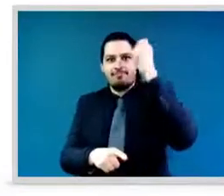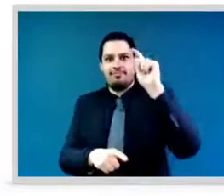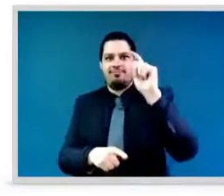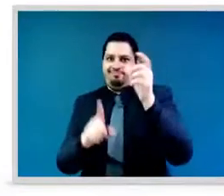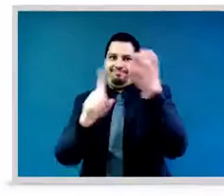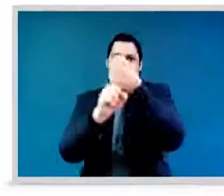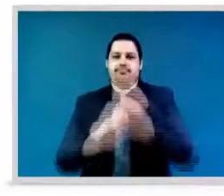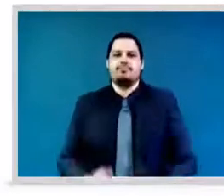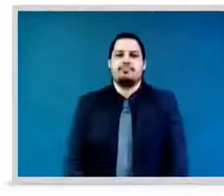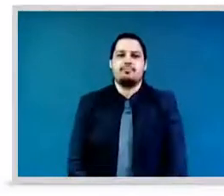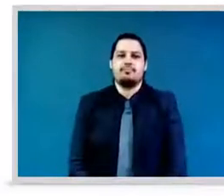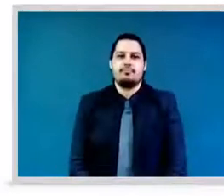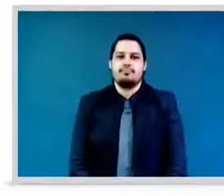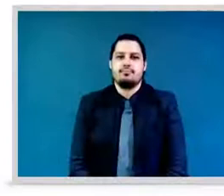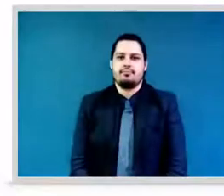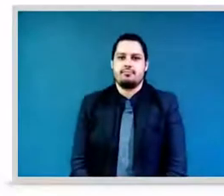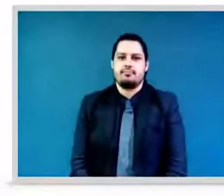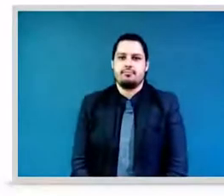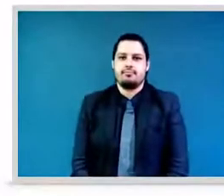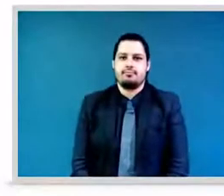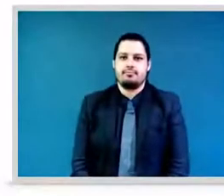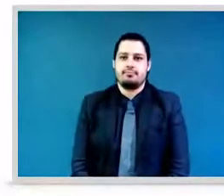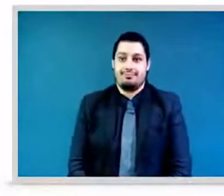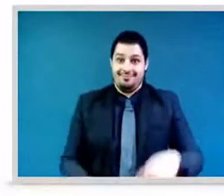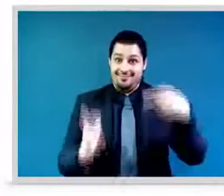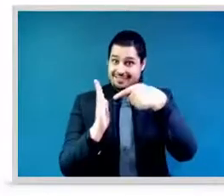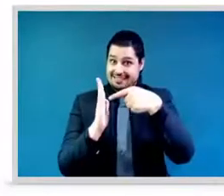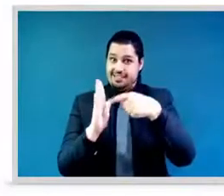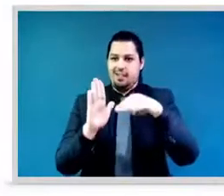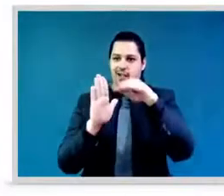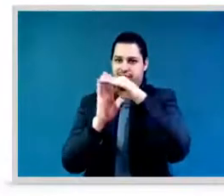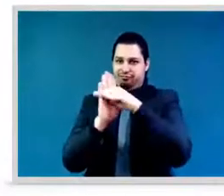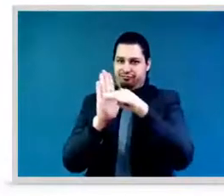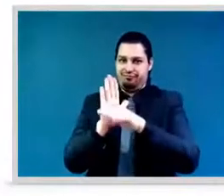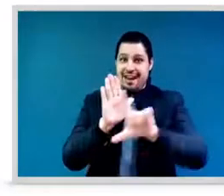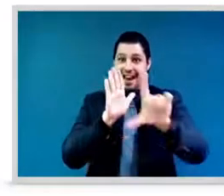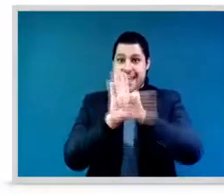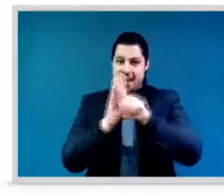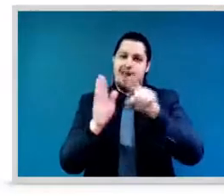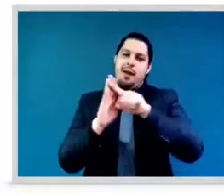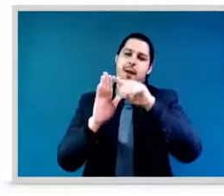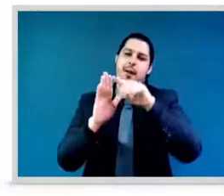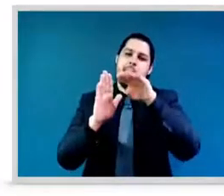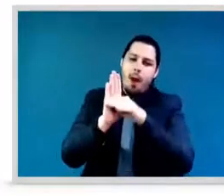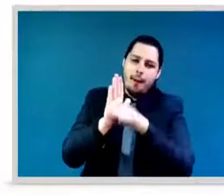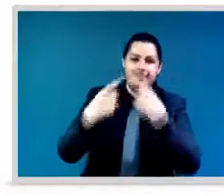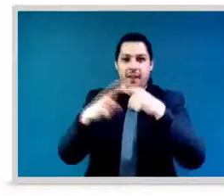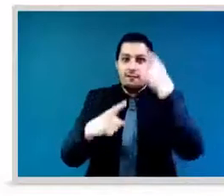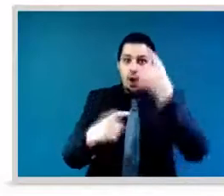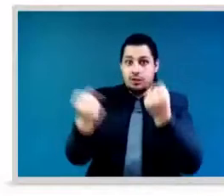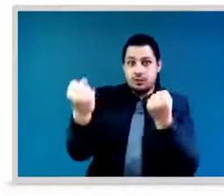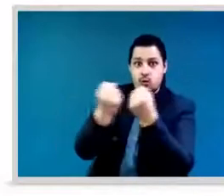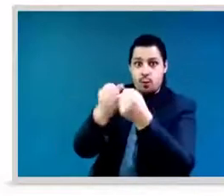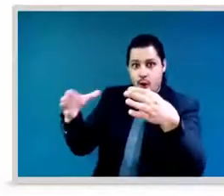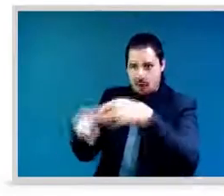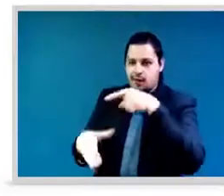the public sector. They also called for participation by young women and women with disabilities.